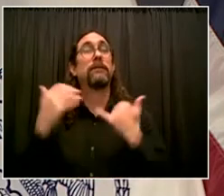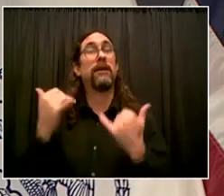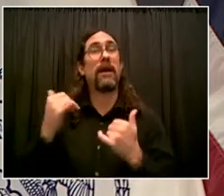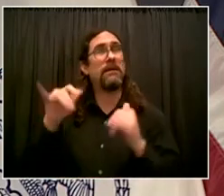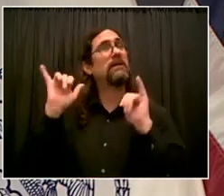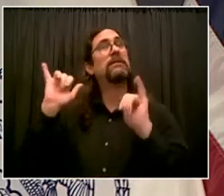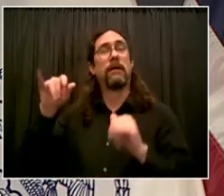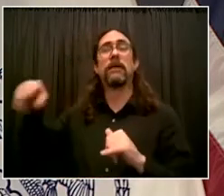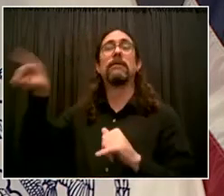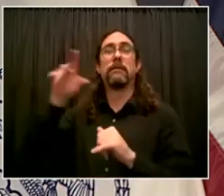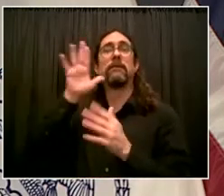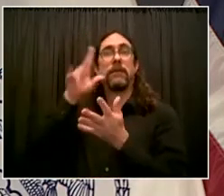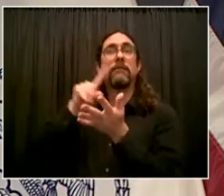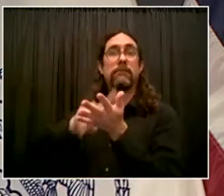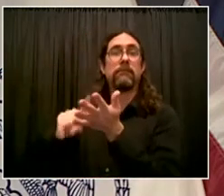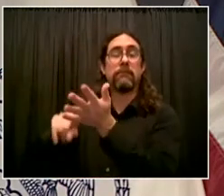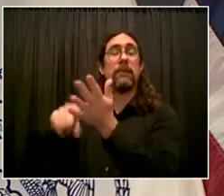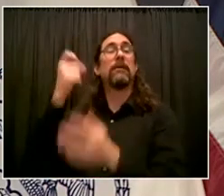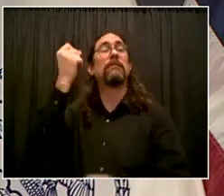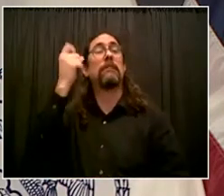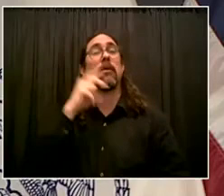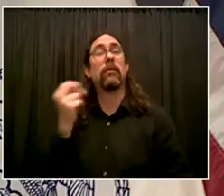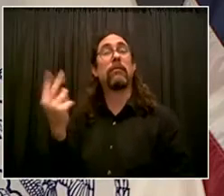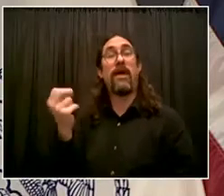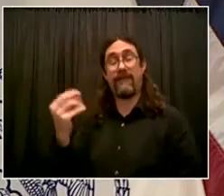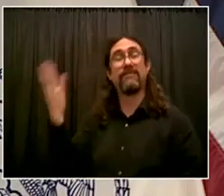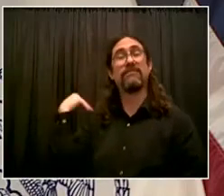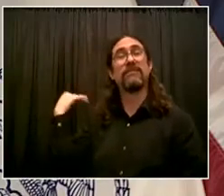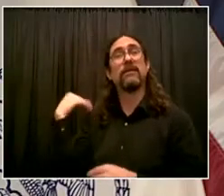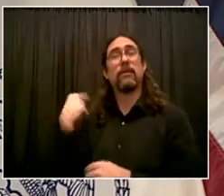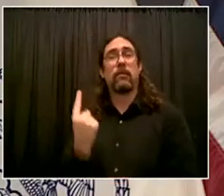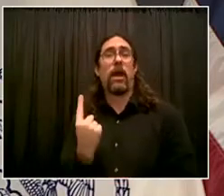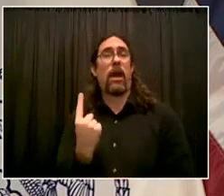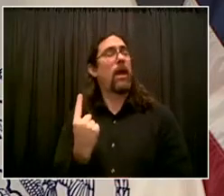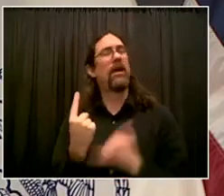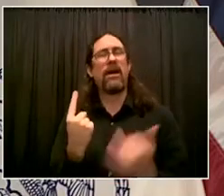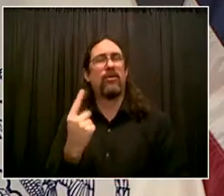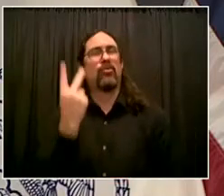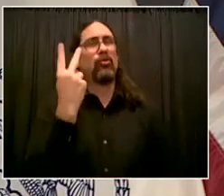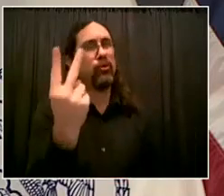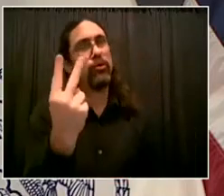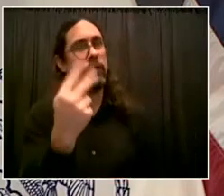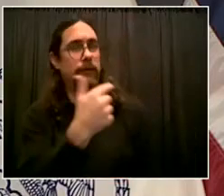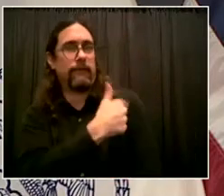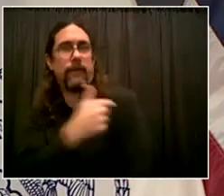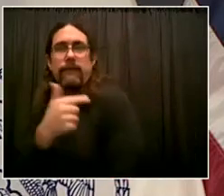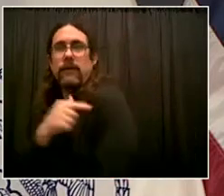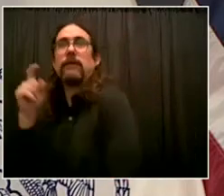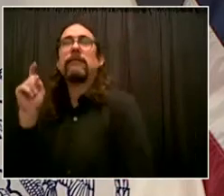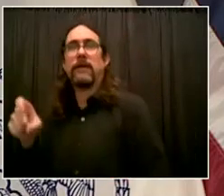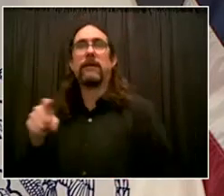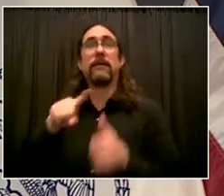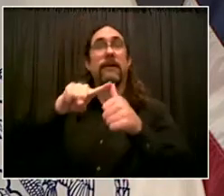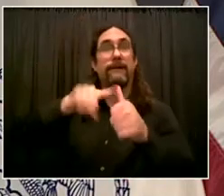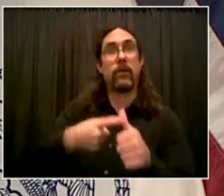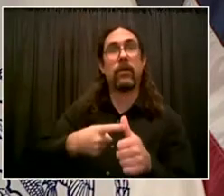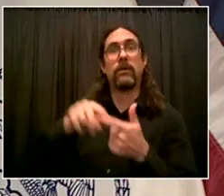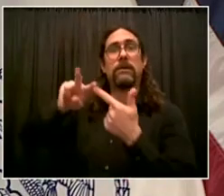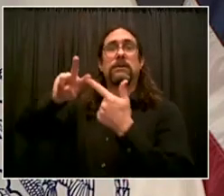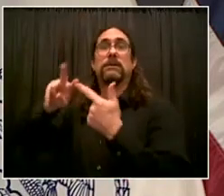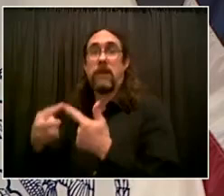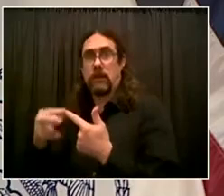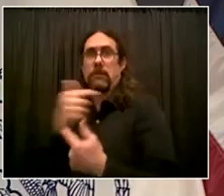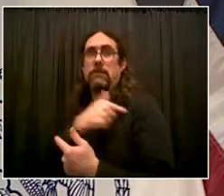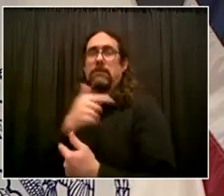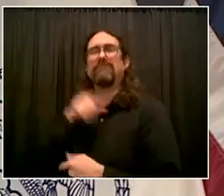two doses. And that will take effect on December 27th. Because the idea is, everyone by that point who has gotten